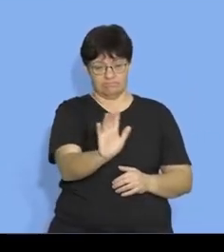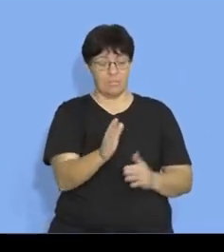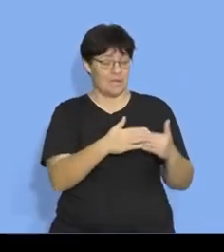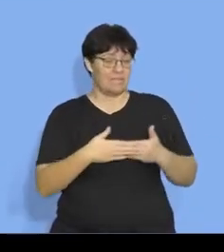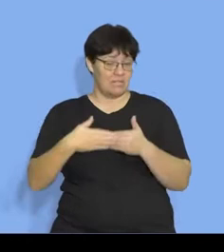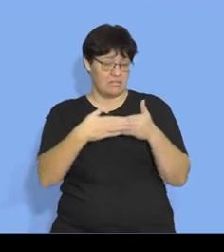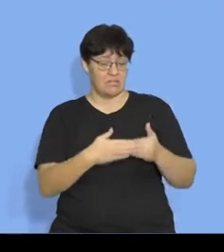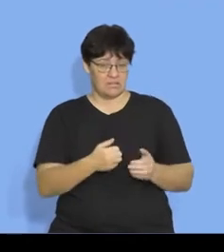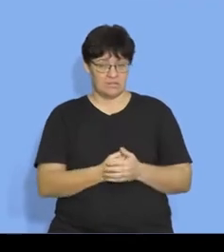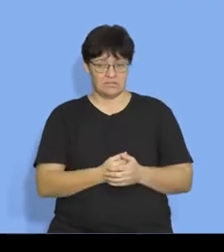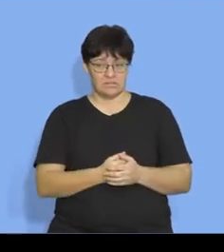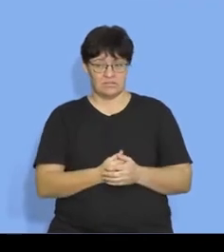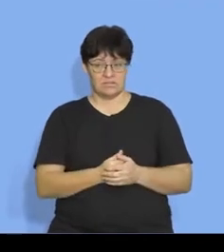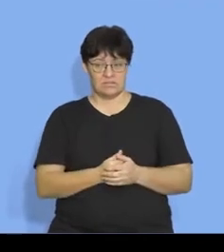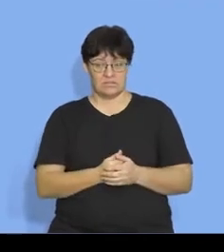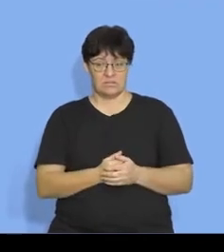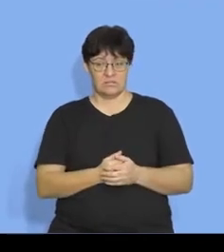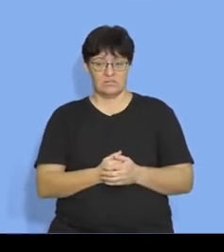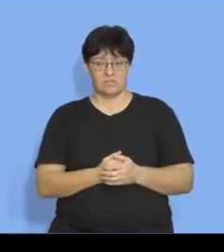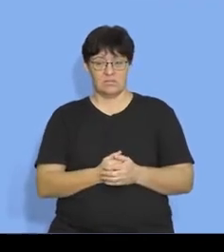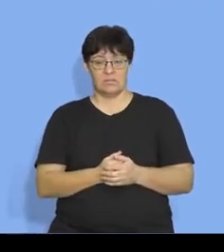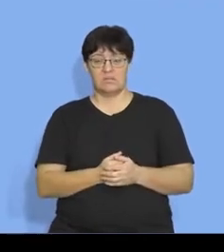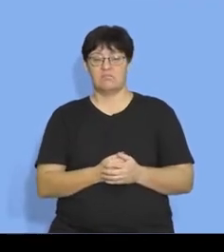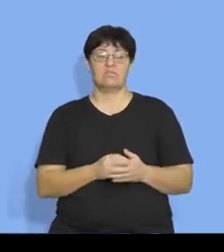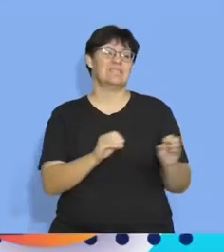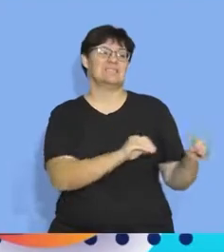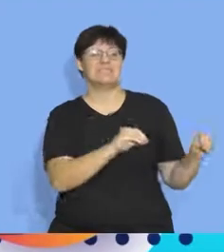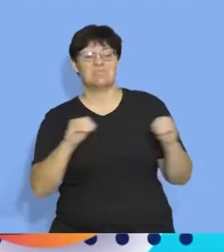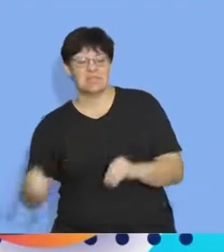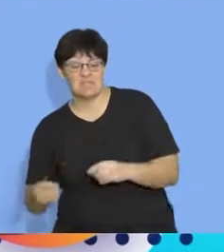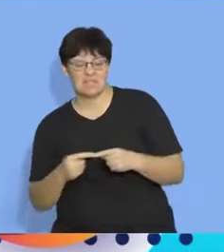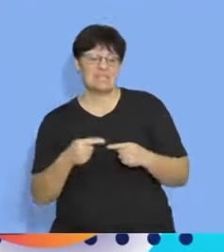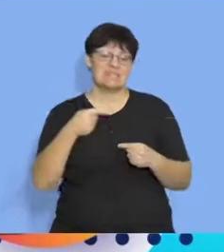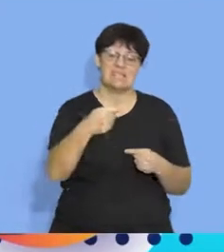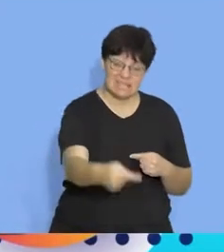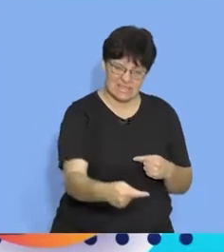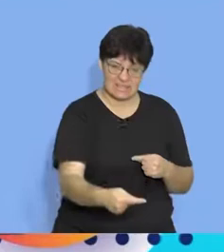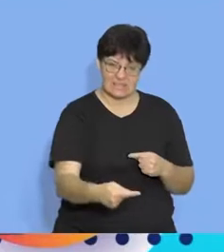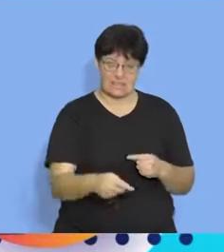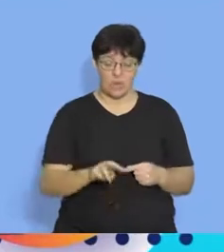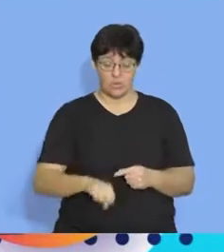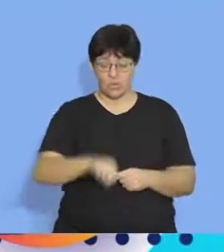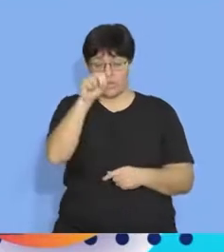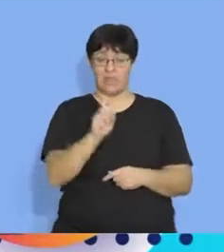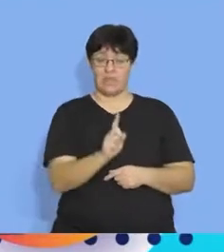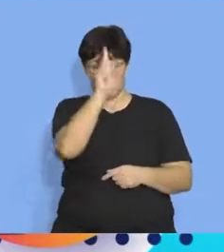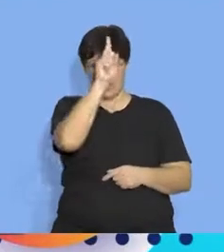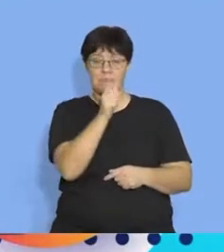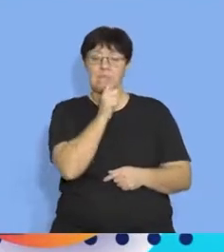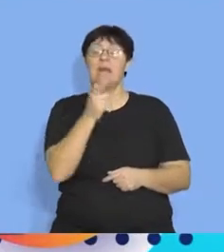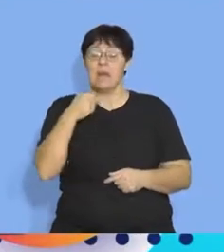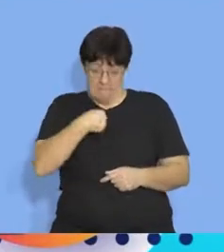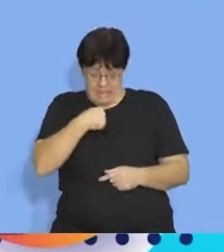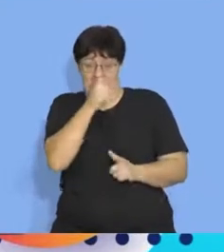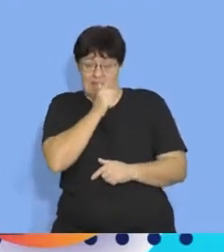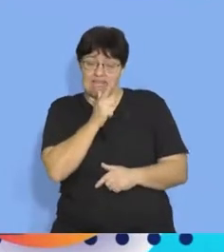careful if we are going to give you displacements and distances where north isn't straight up i have